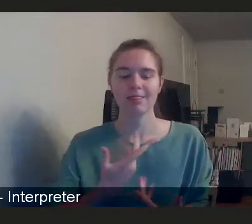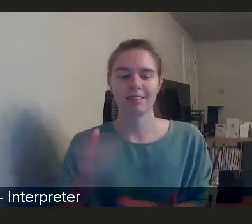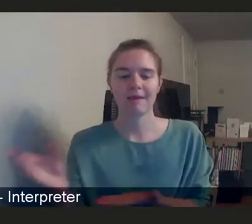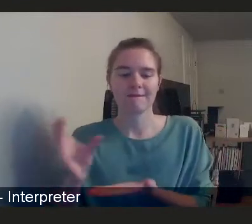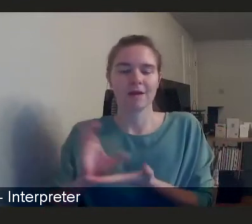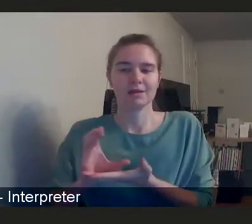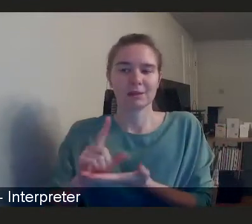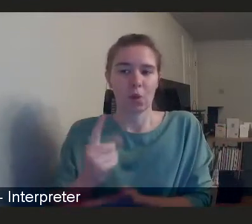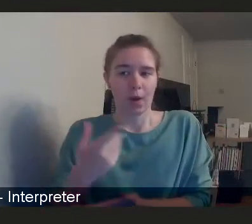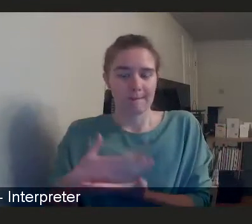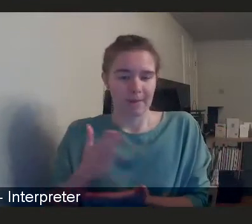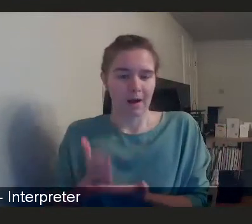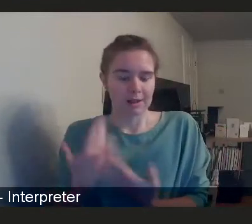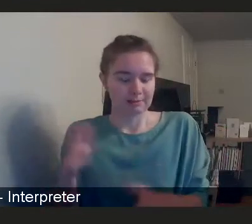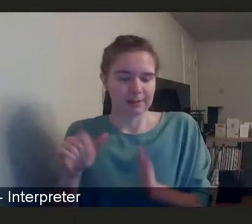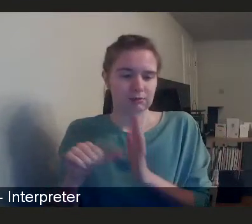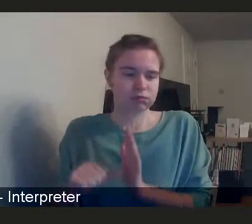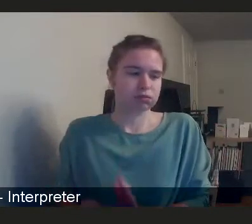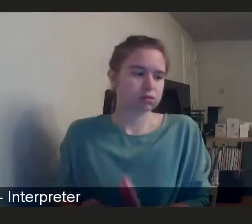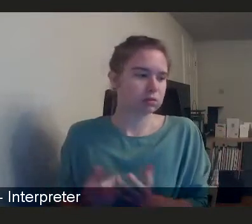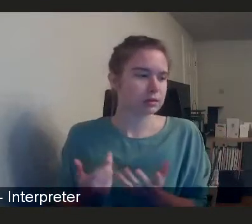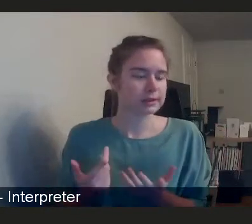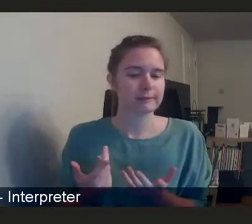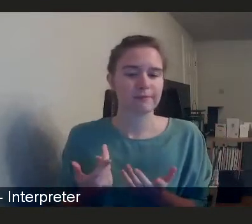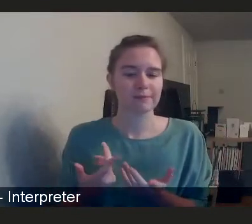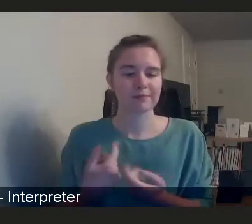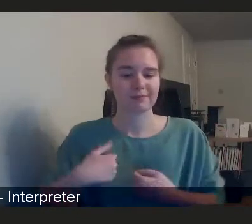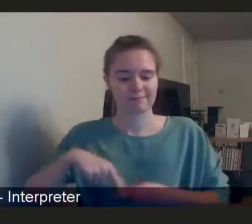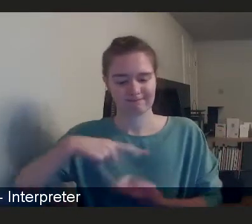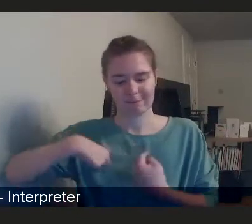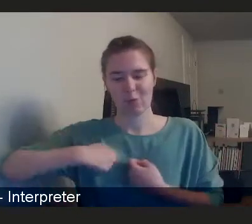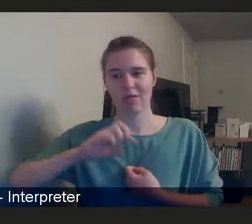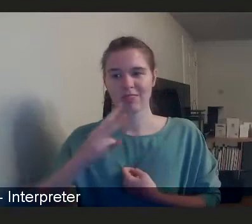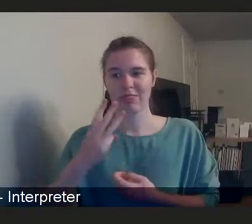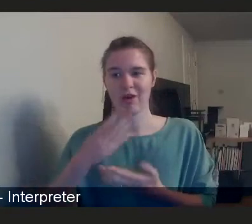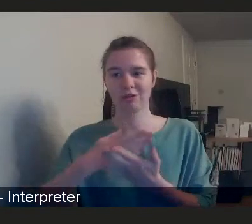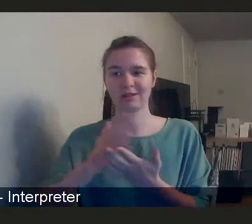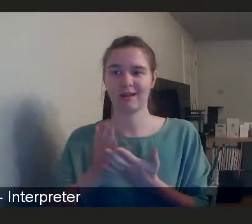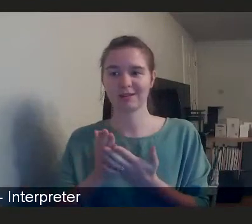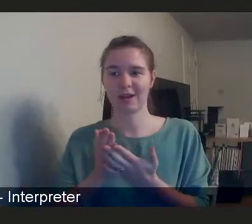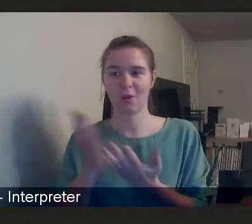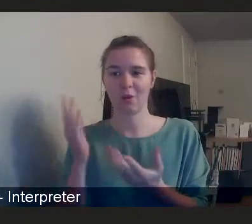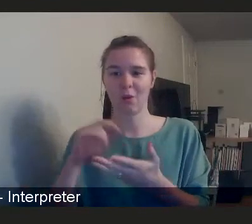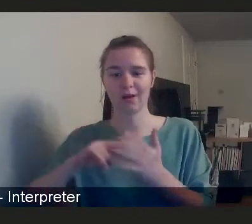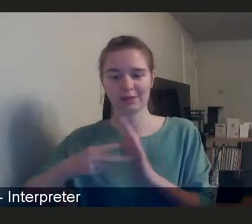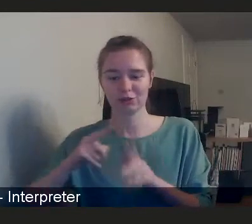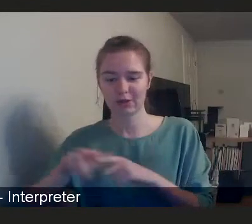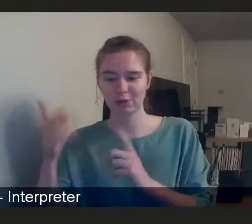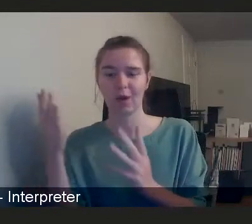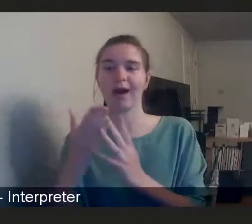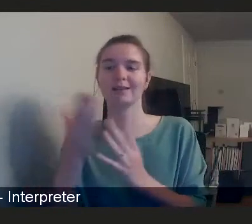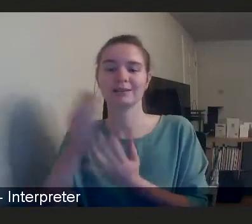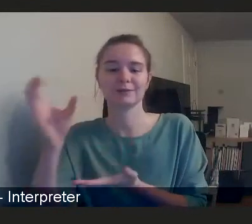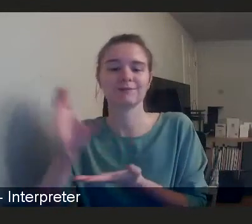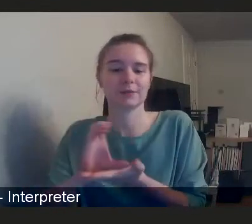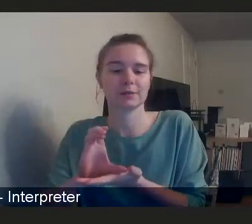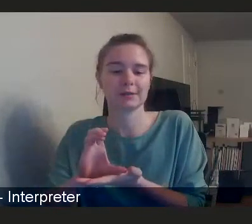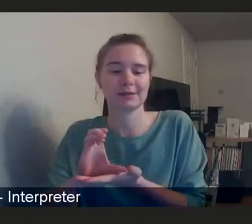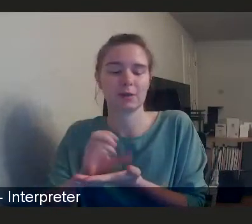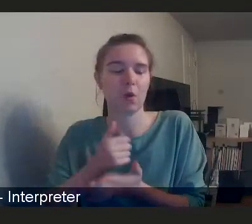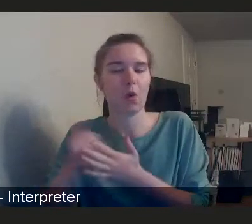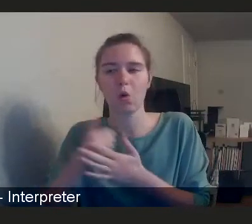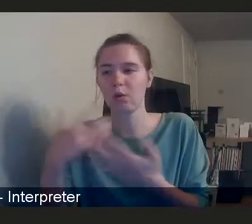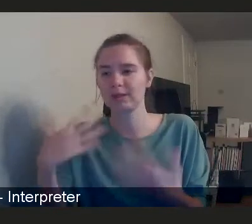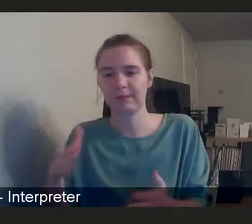part of it. It's been very hard as a third sector organisation to access funding. It always has been that case and it's become